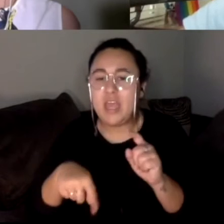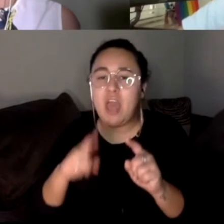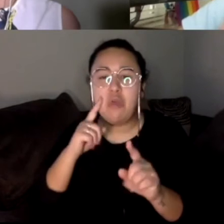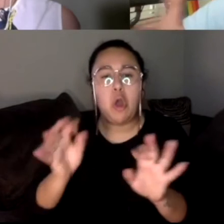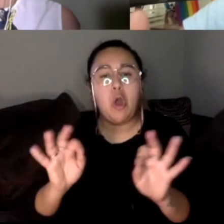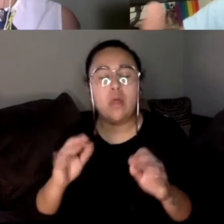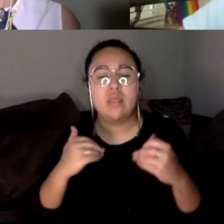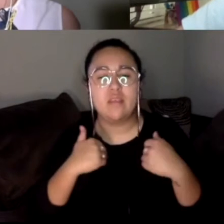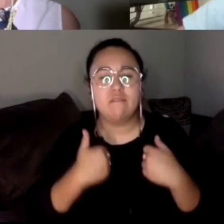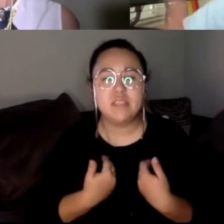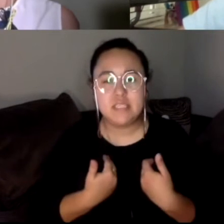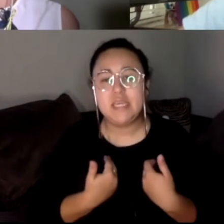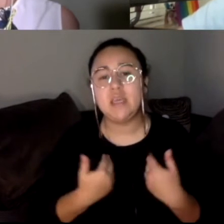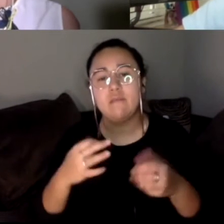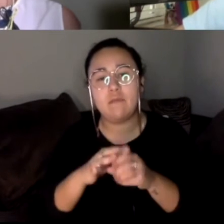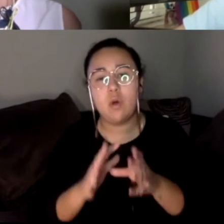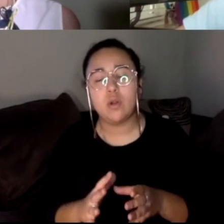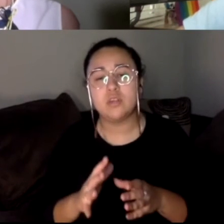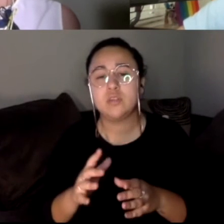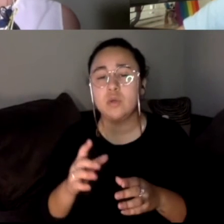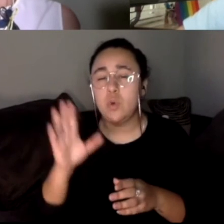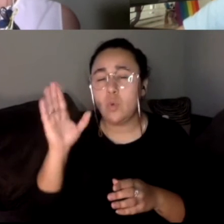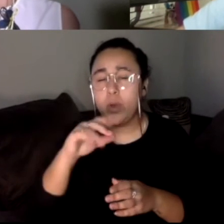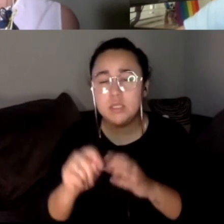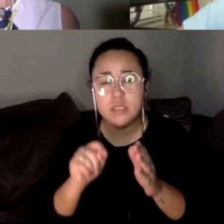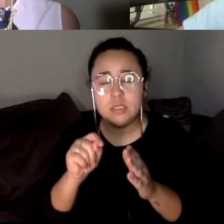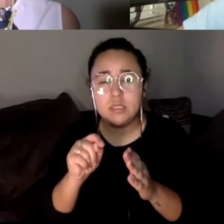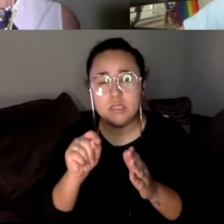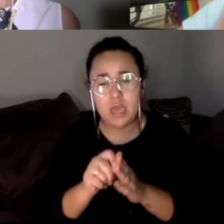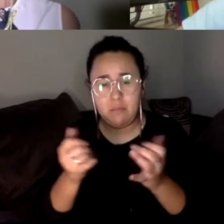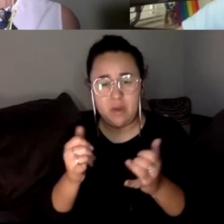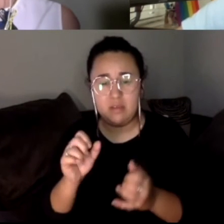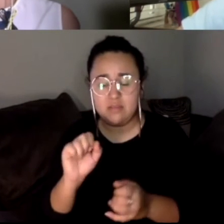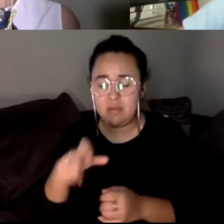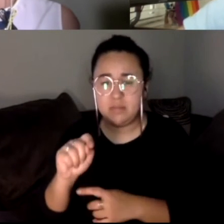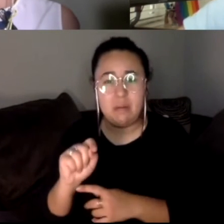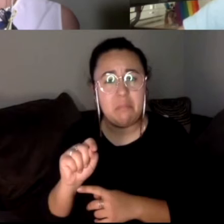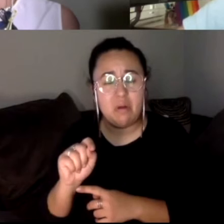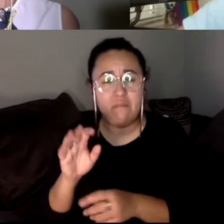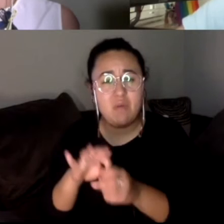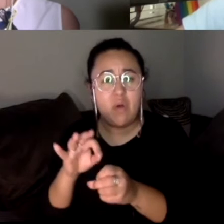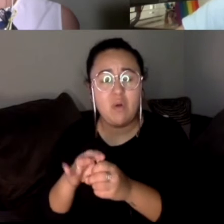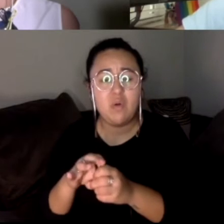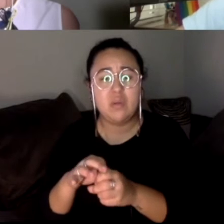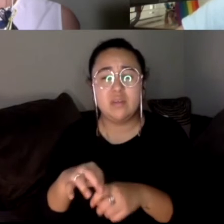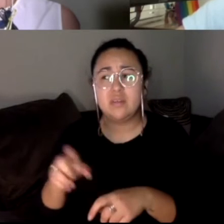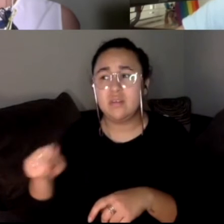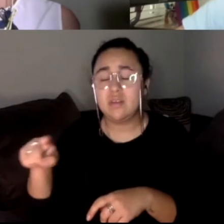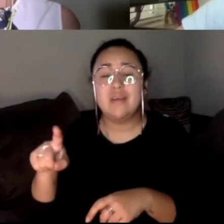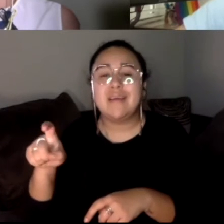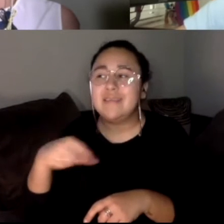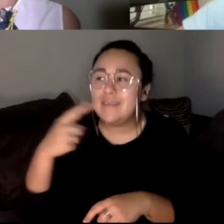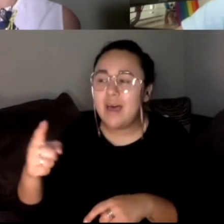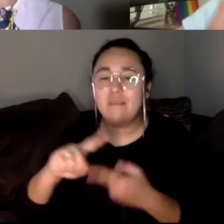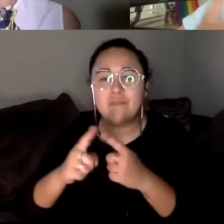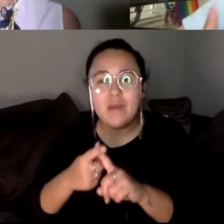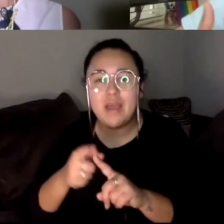of year it is in September, we cannot underestimate that. And that's why it's so important to tell your friends, tell your family, like, there's something going on right now. This piece of mail you got, that's a ballot.